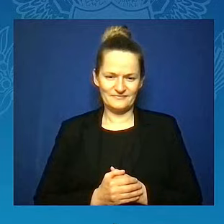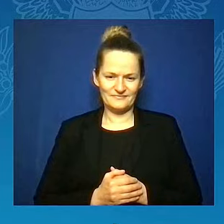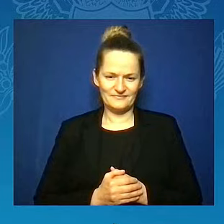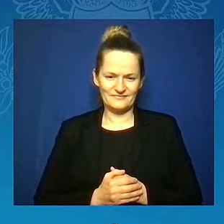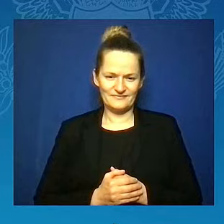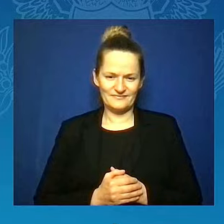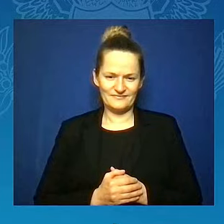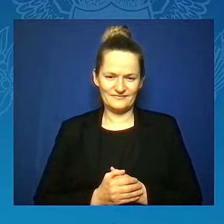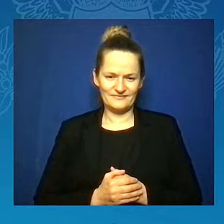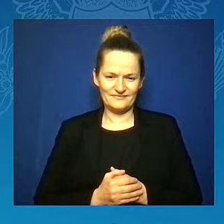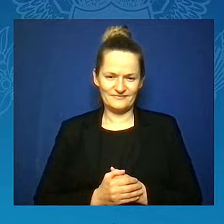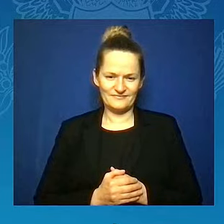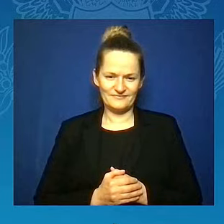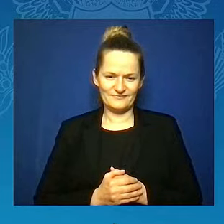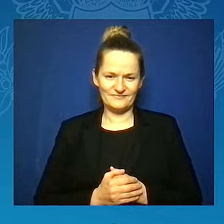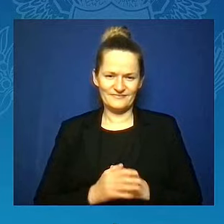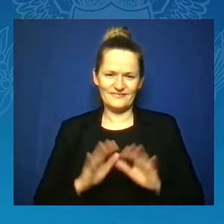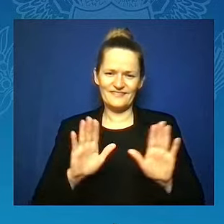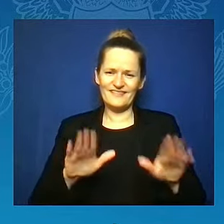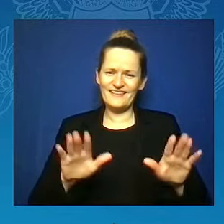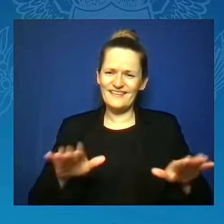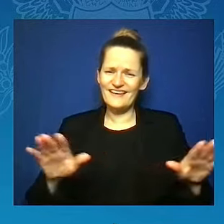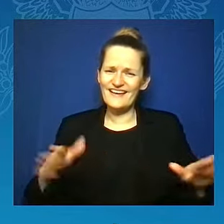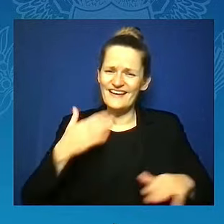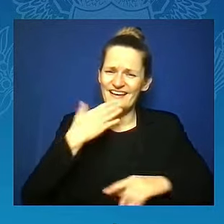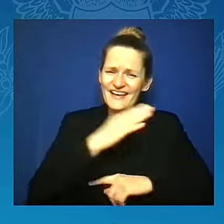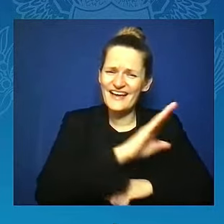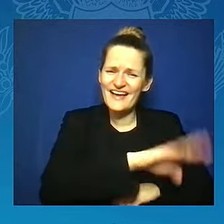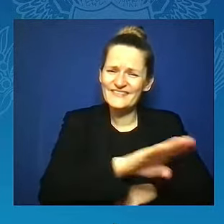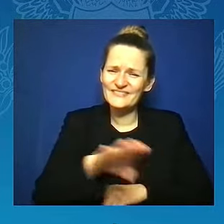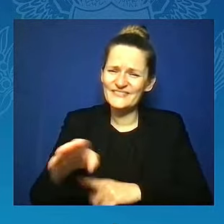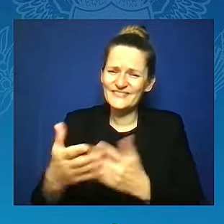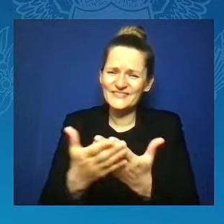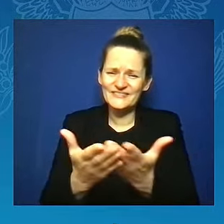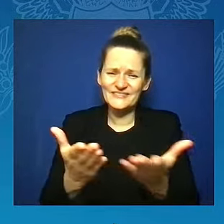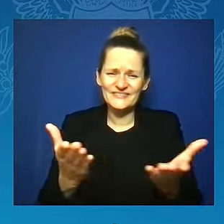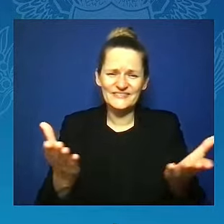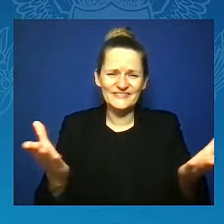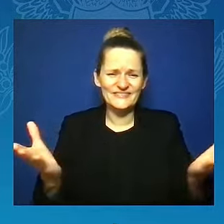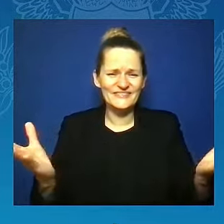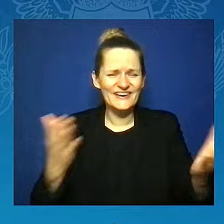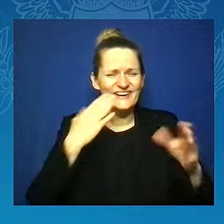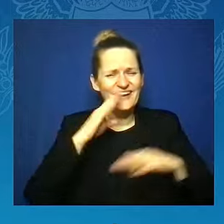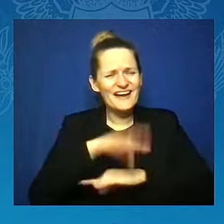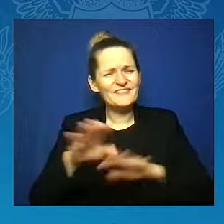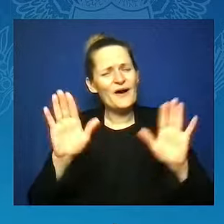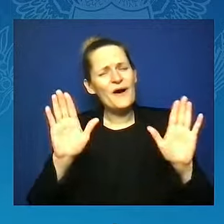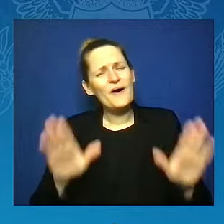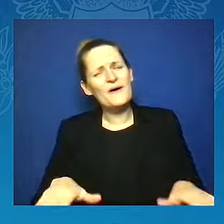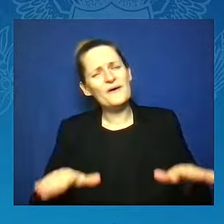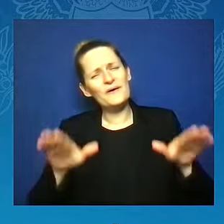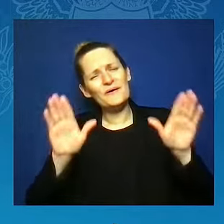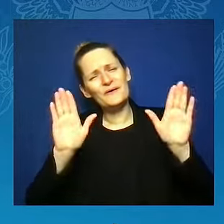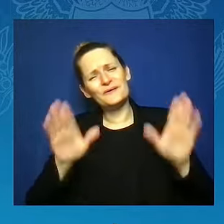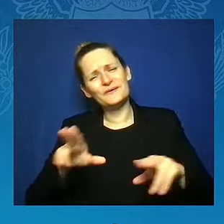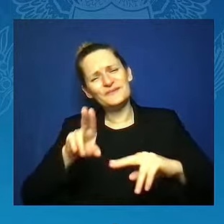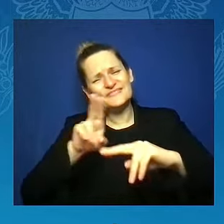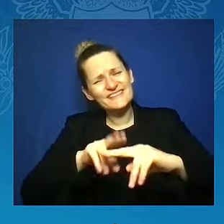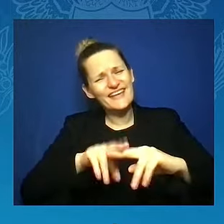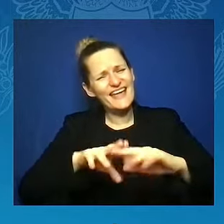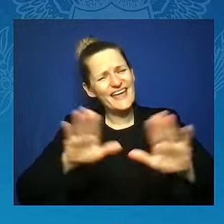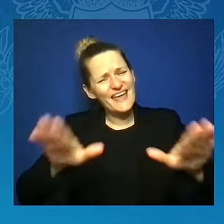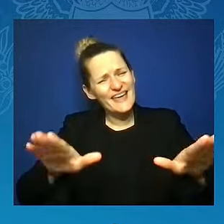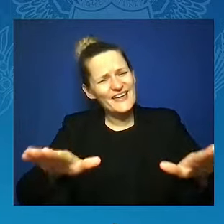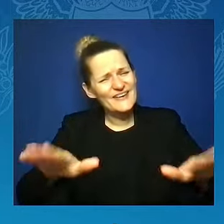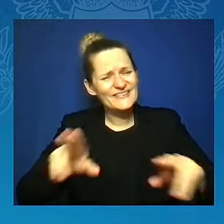Good afternoon, everyone. Good afternoon. Please have a seat. Good afternoon. I was just saying